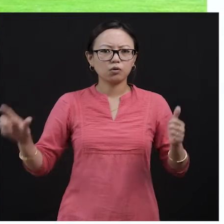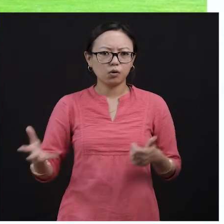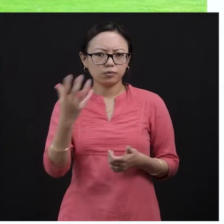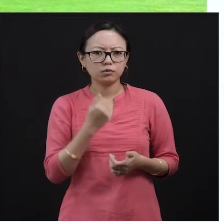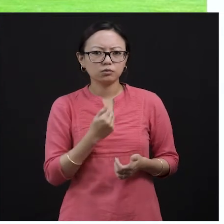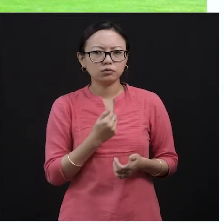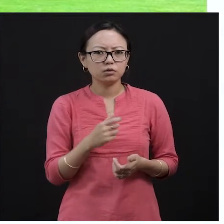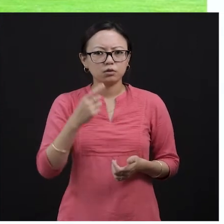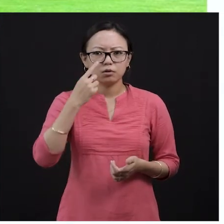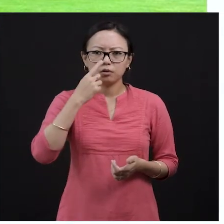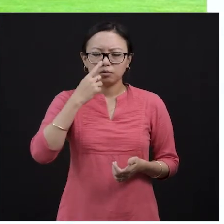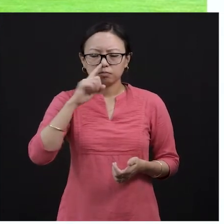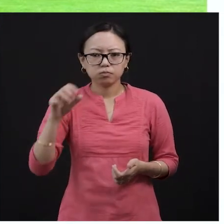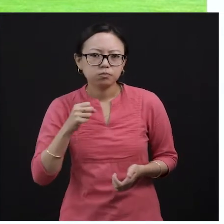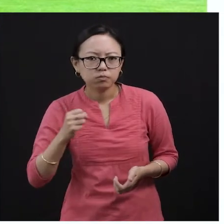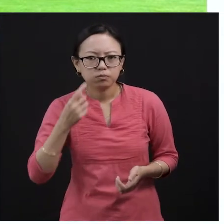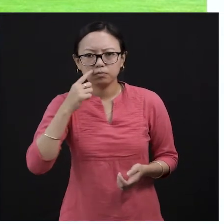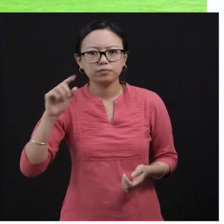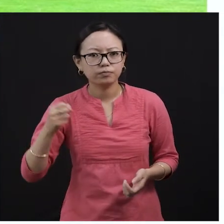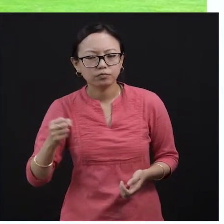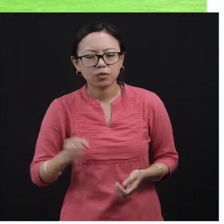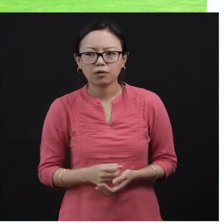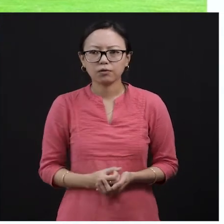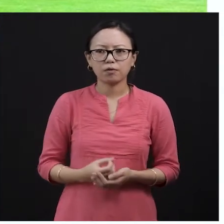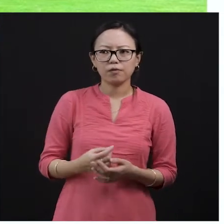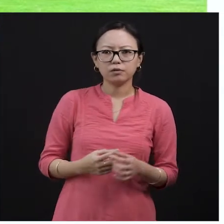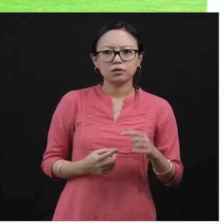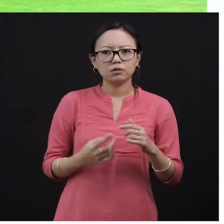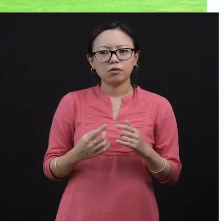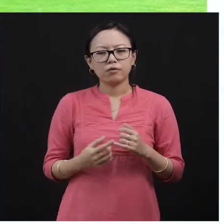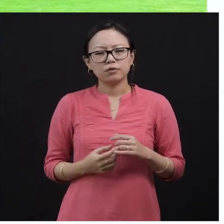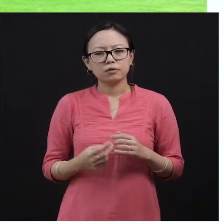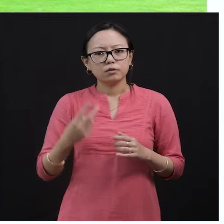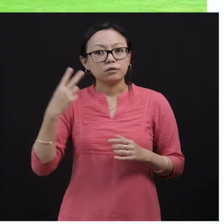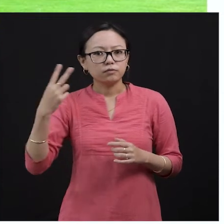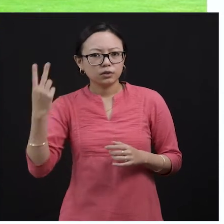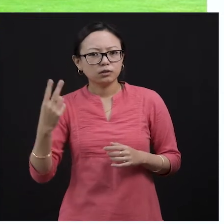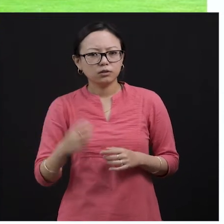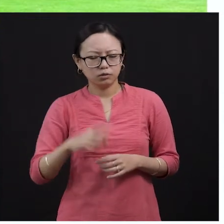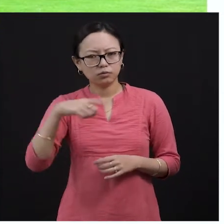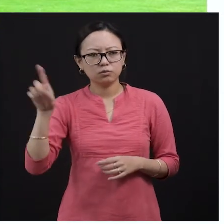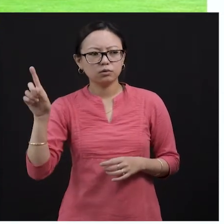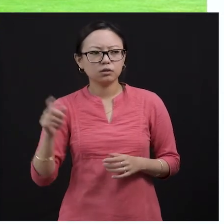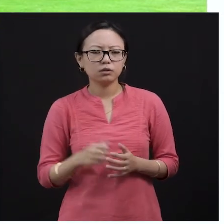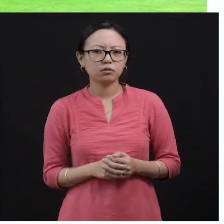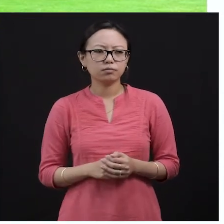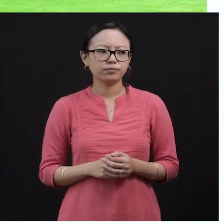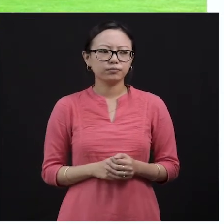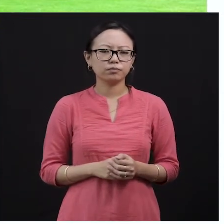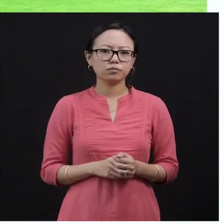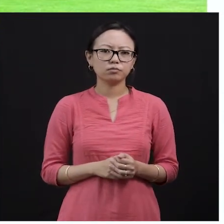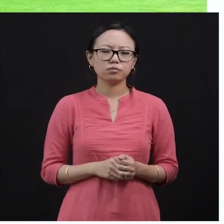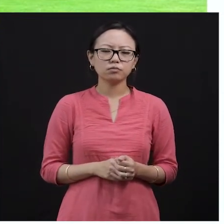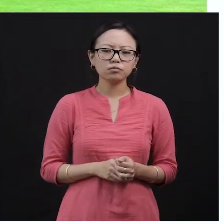to visit your grandmother, your grandfather, because of so many reasons that I'm not going to explain everything today. By now, you got the reason